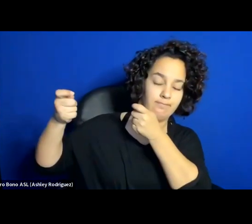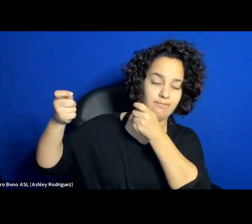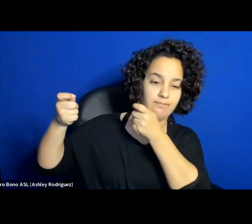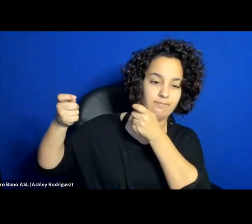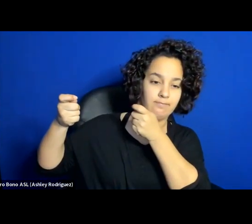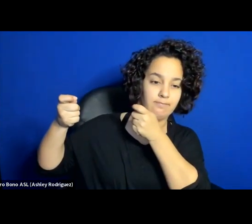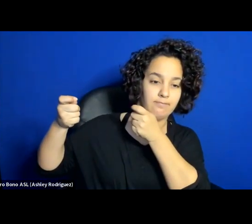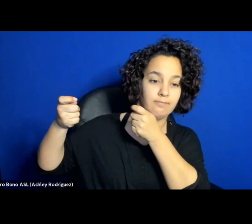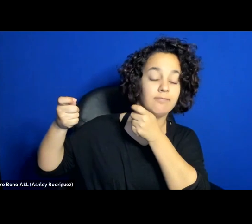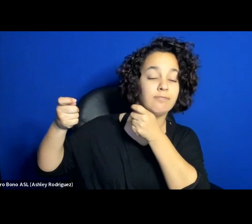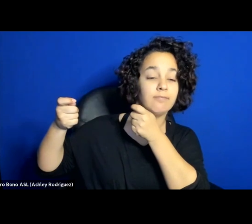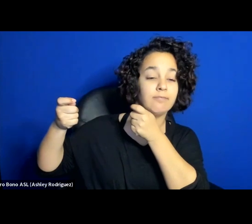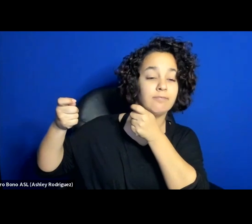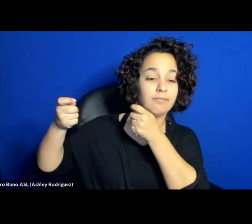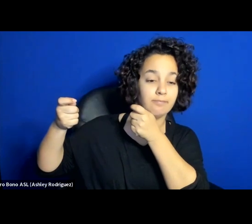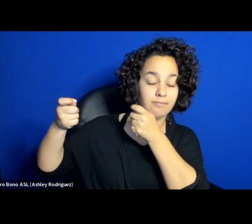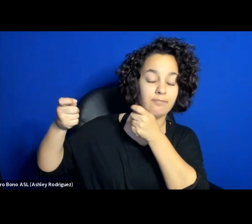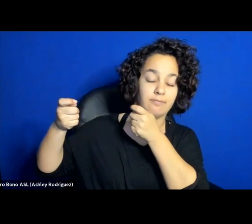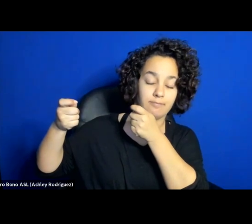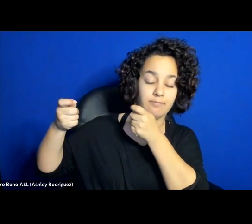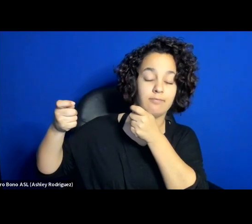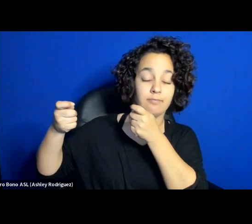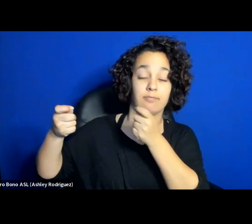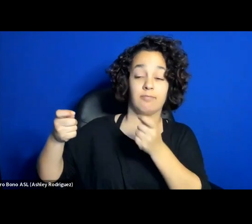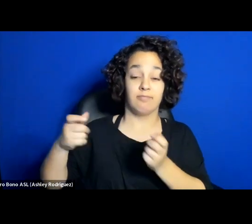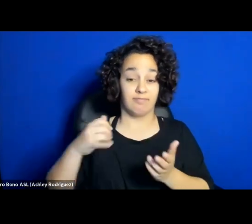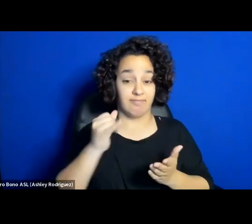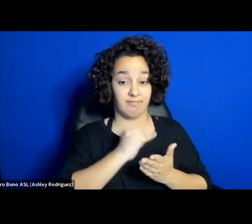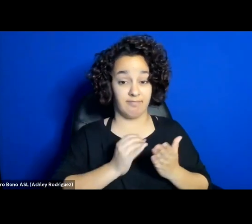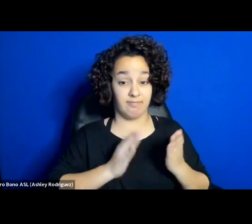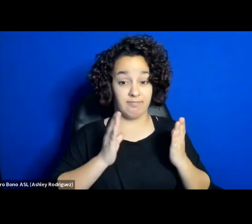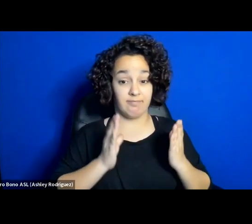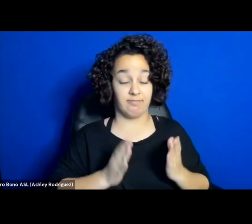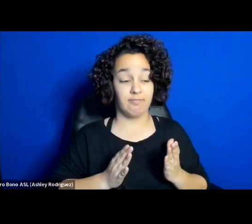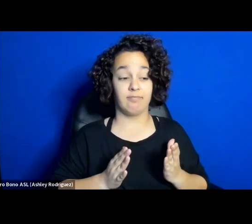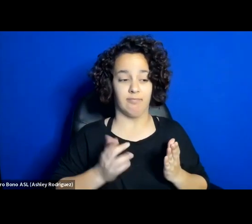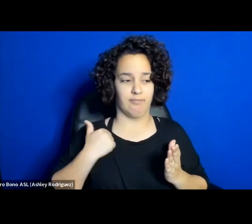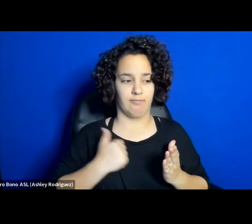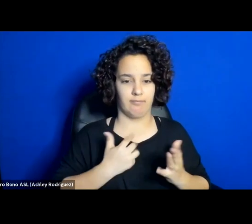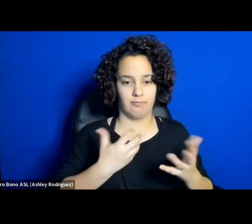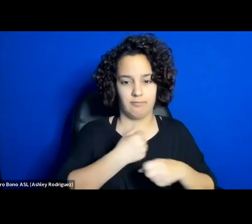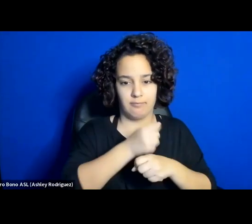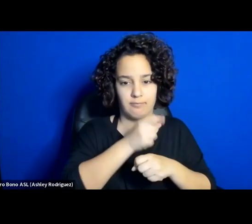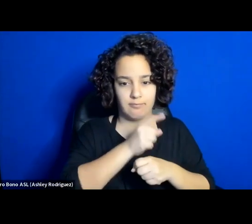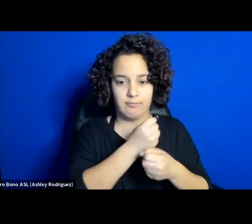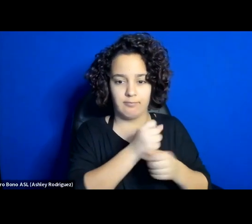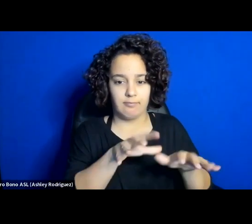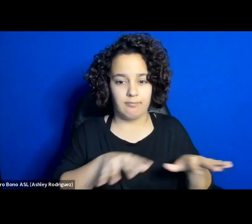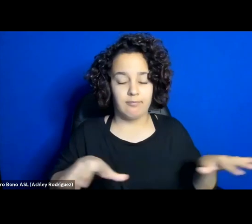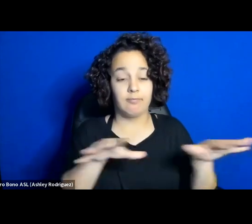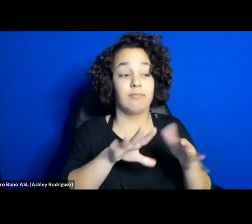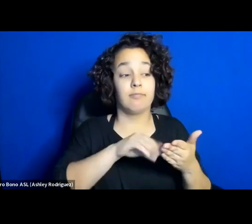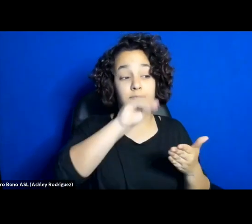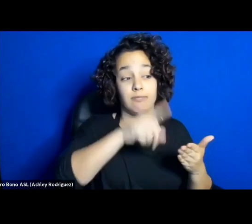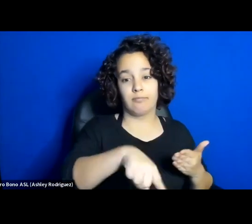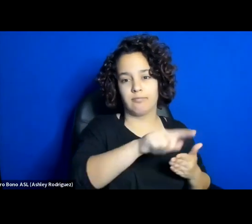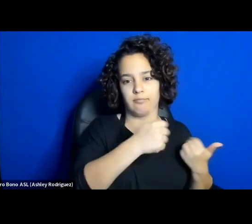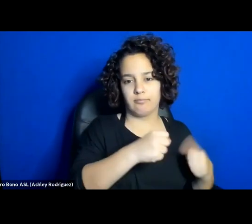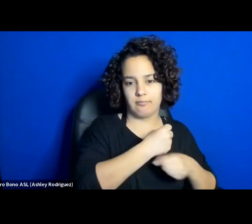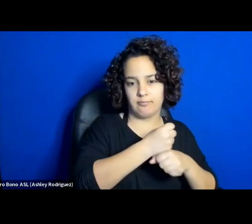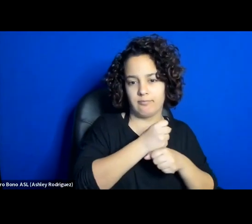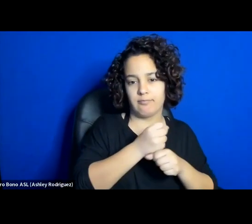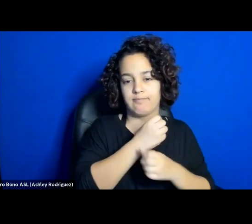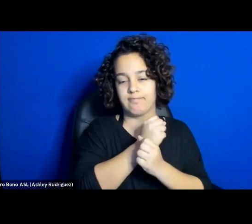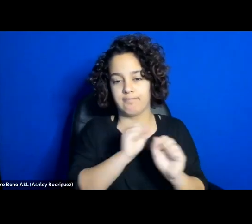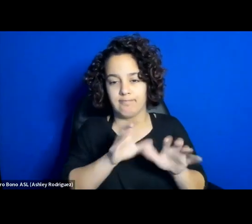strong conditions that theater artists that been creating for themselves and especially university students have